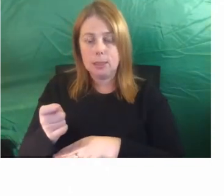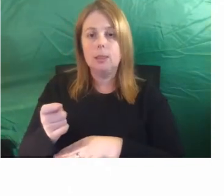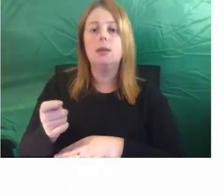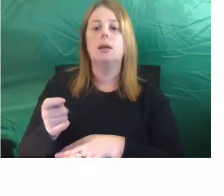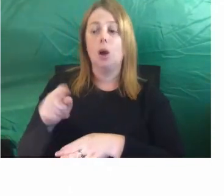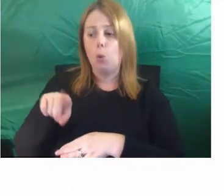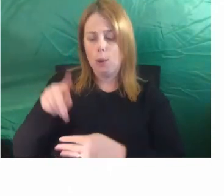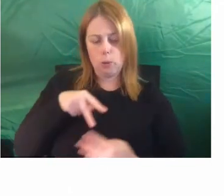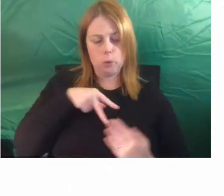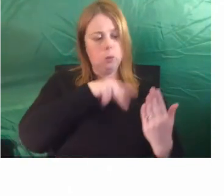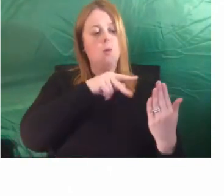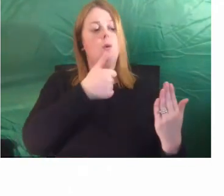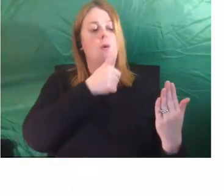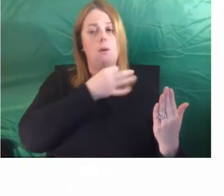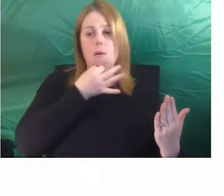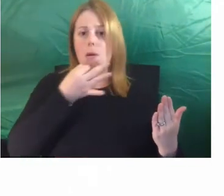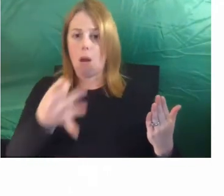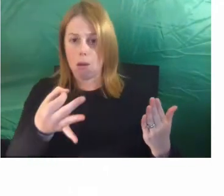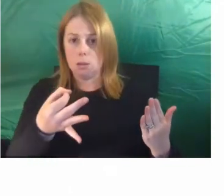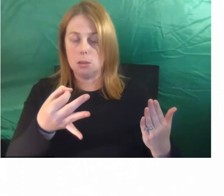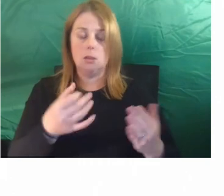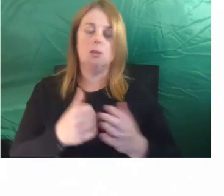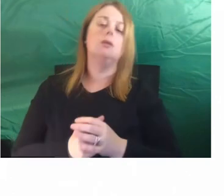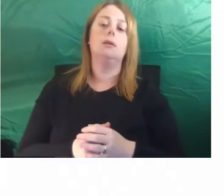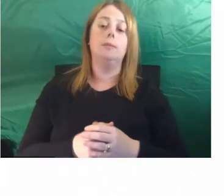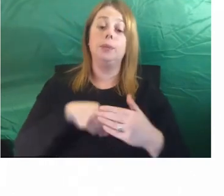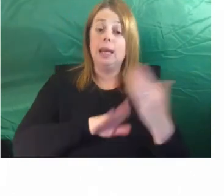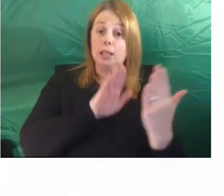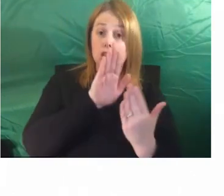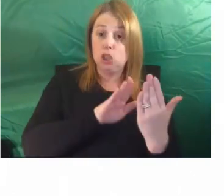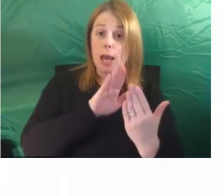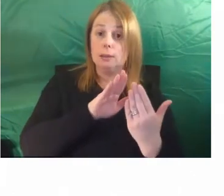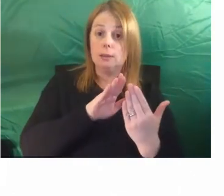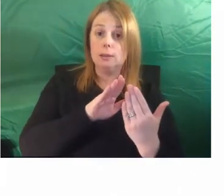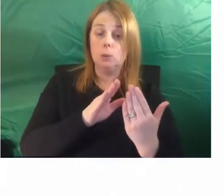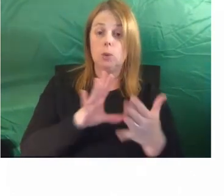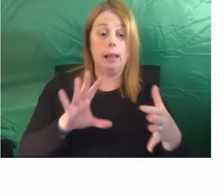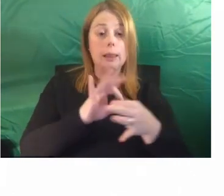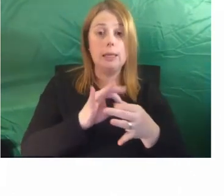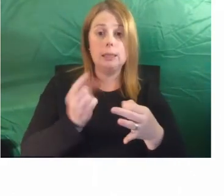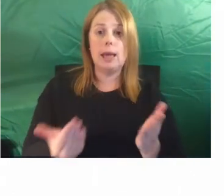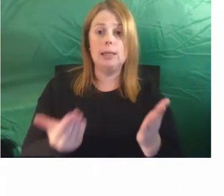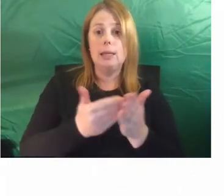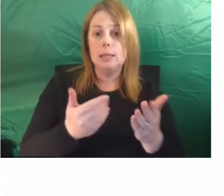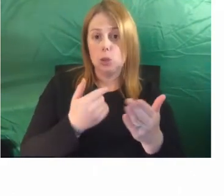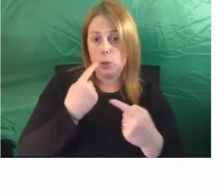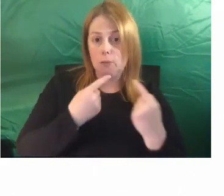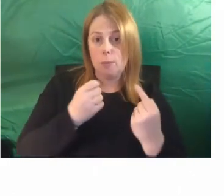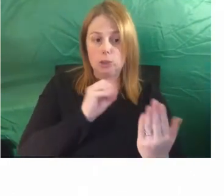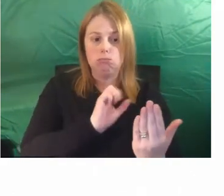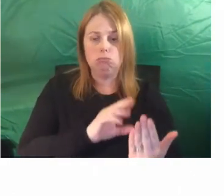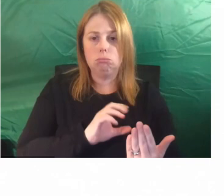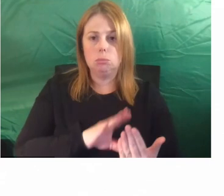to us. We'll be sharing links and additional information in the chat, and please only use the chat to introduce yourself and tell us where you're coming